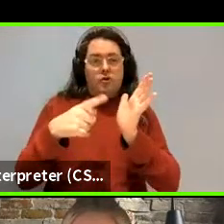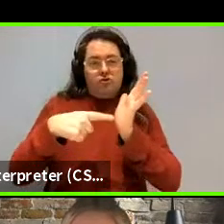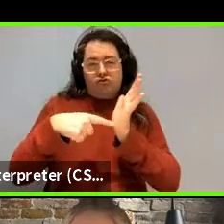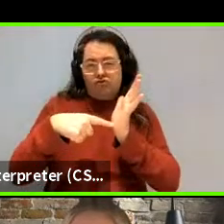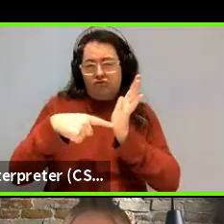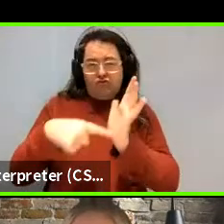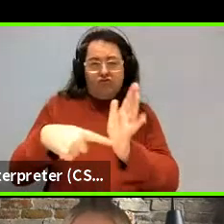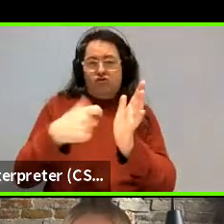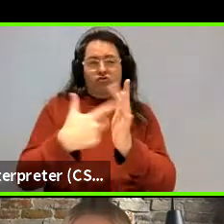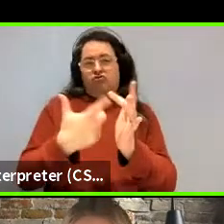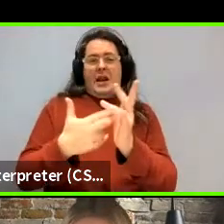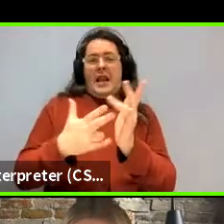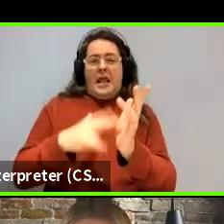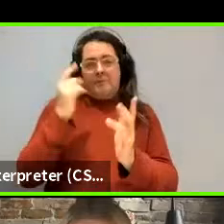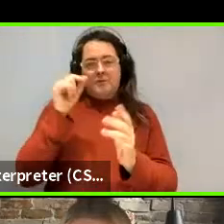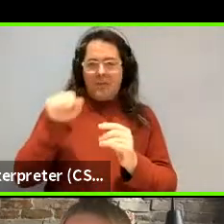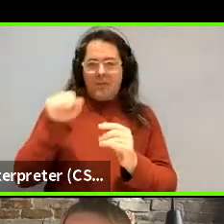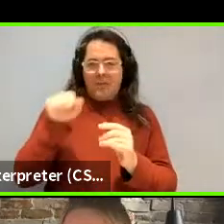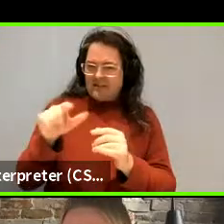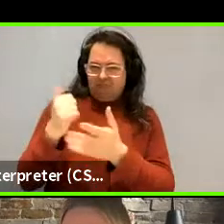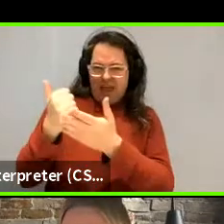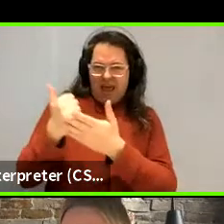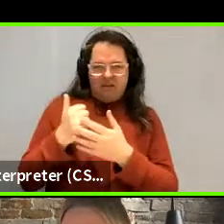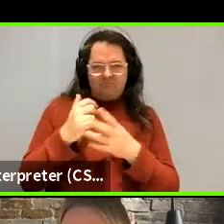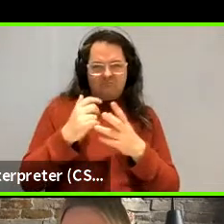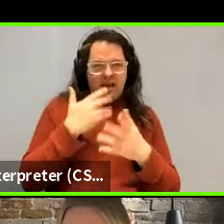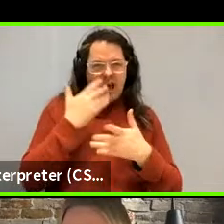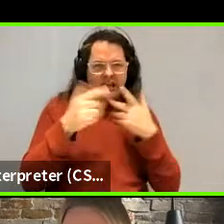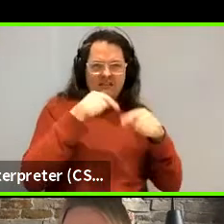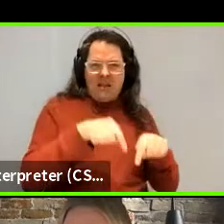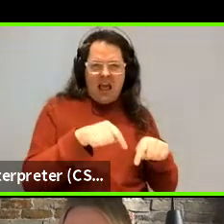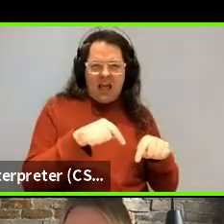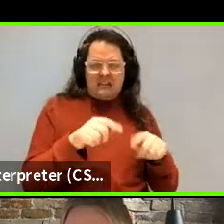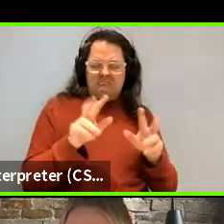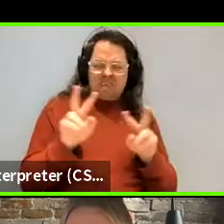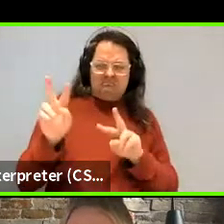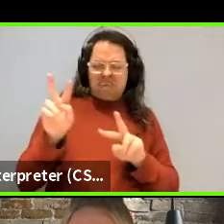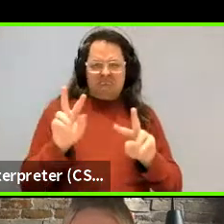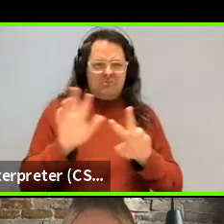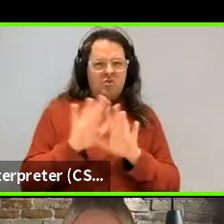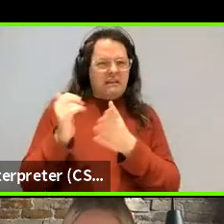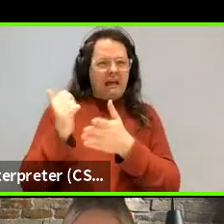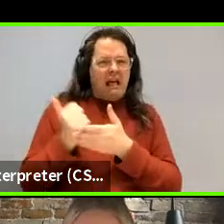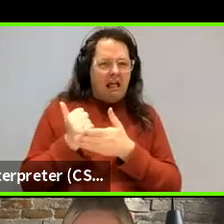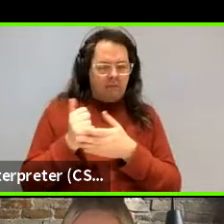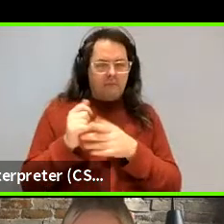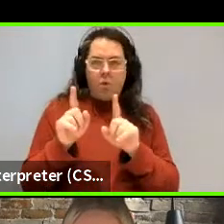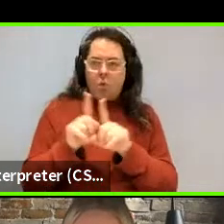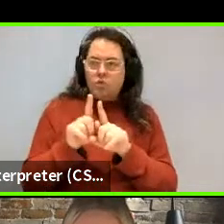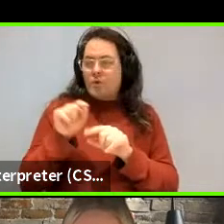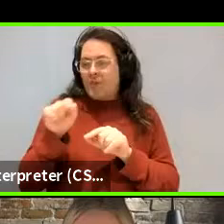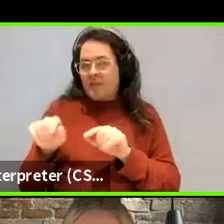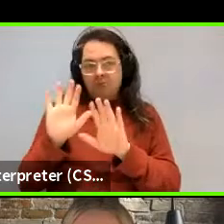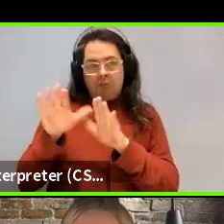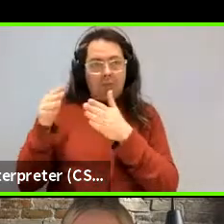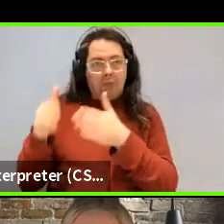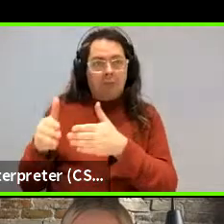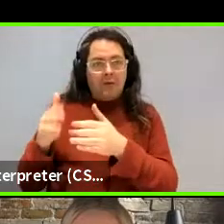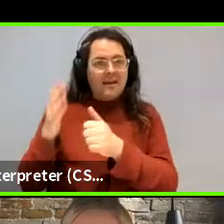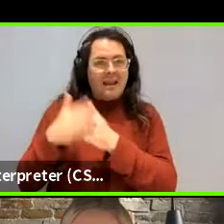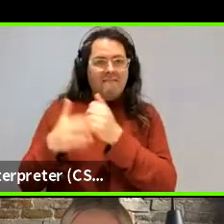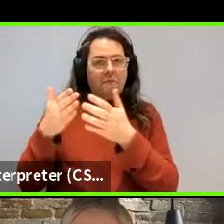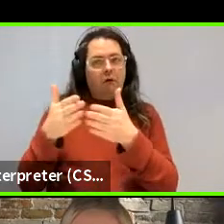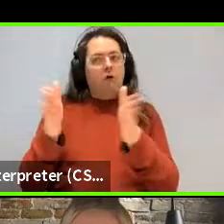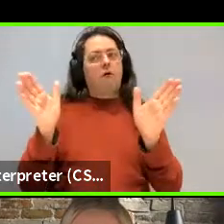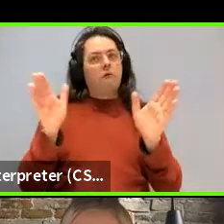know. It's just, I didn't get any insights out of that program. And, and we didn't, and we also didn't do coverage either. We actually didn't cover the actual